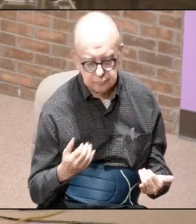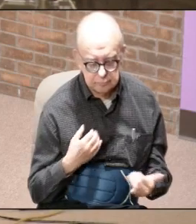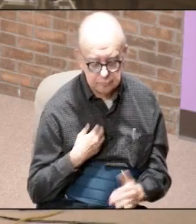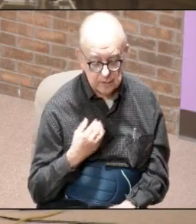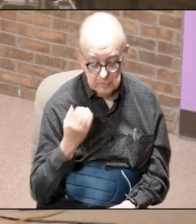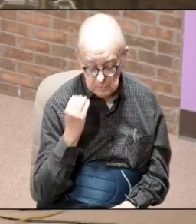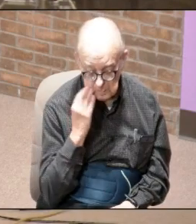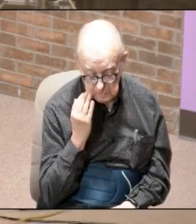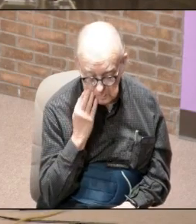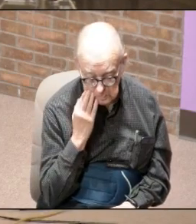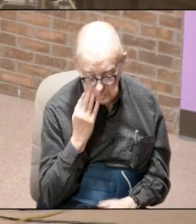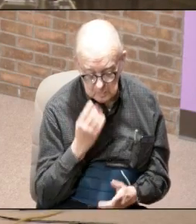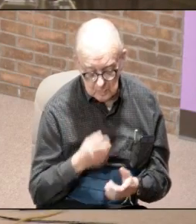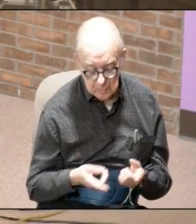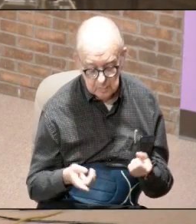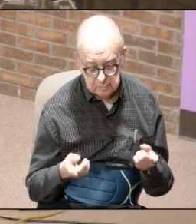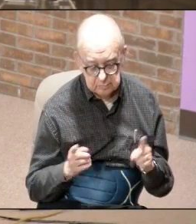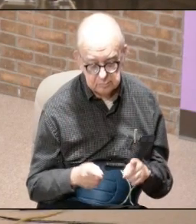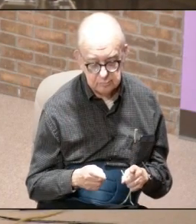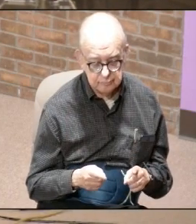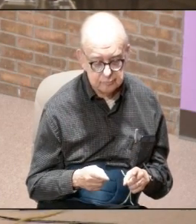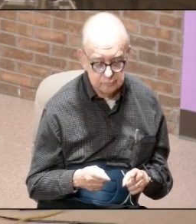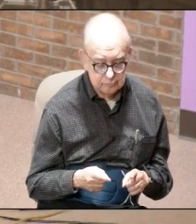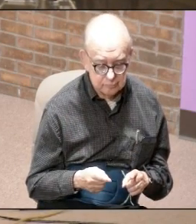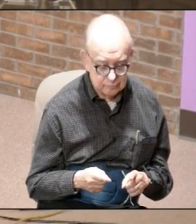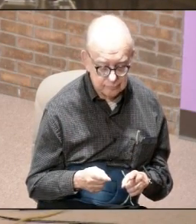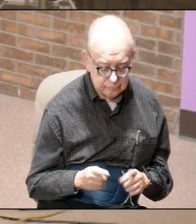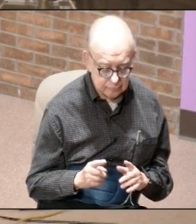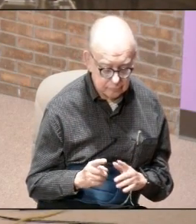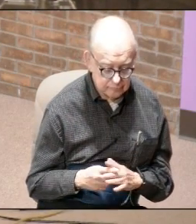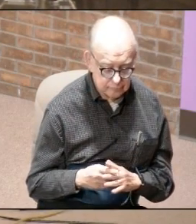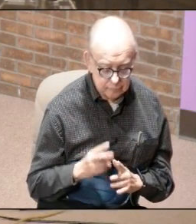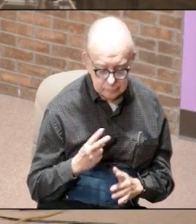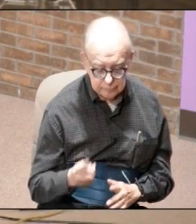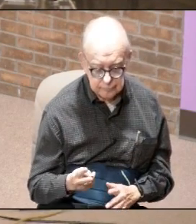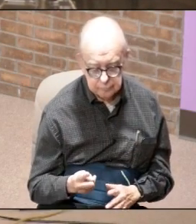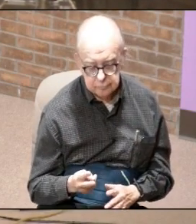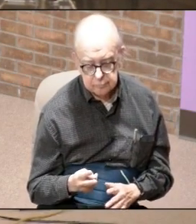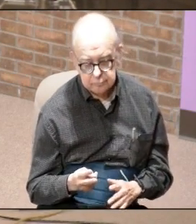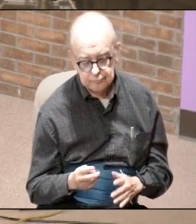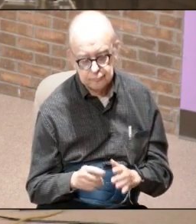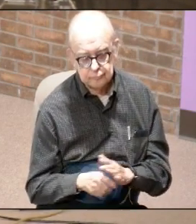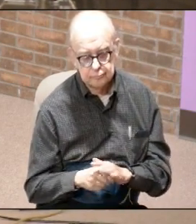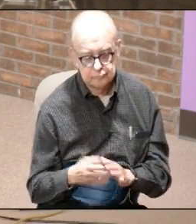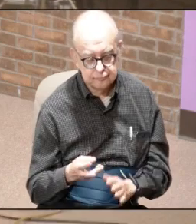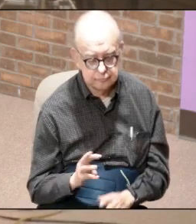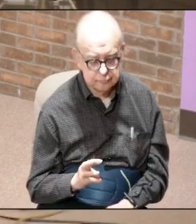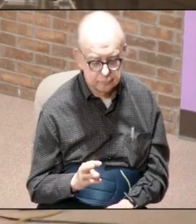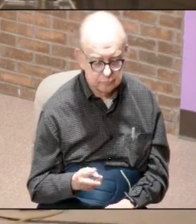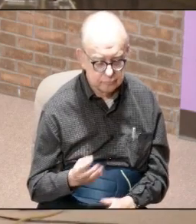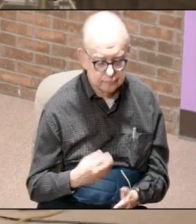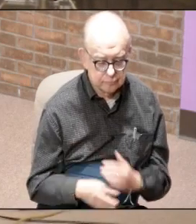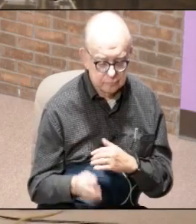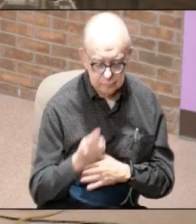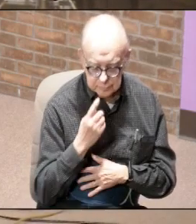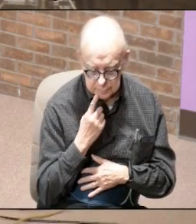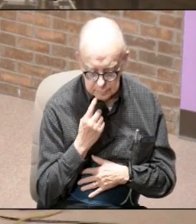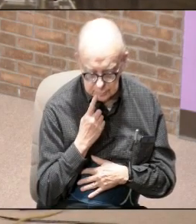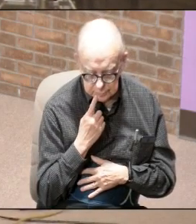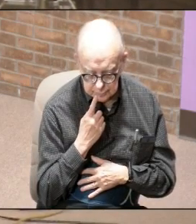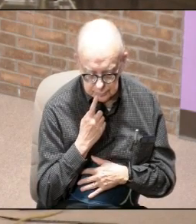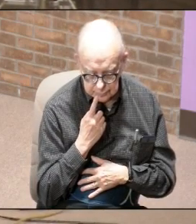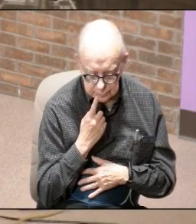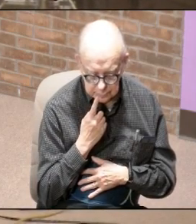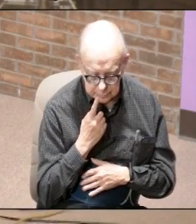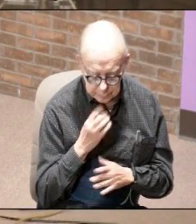well aware of what was there but now I begin to start looking and it says in verse number 16 coming out of his mouth was a